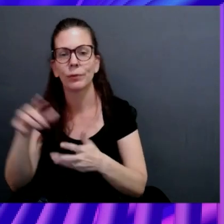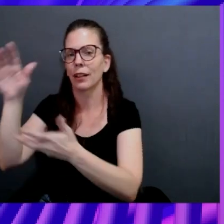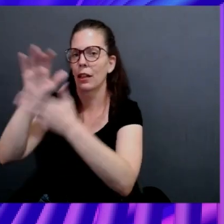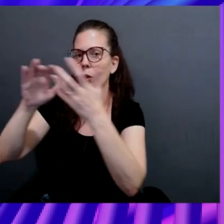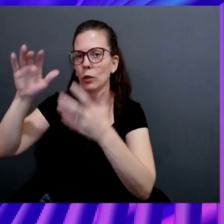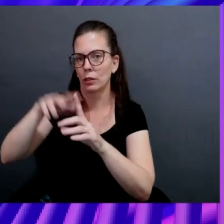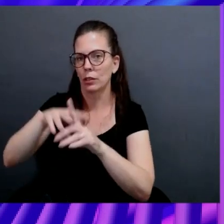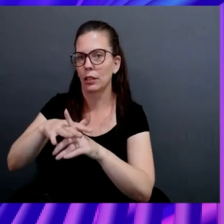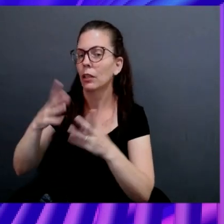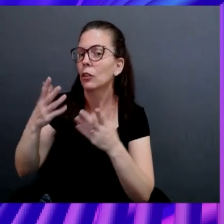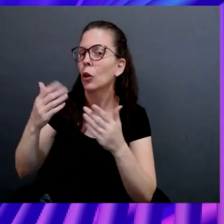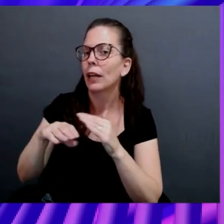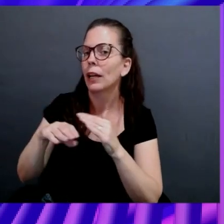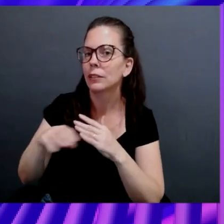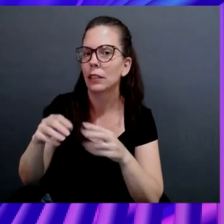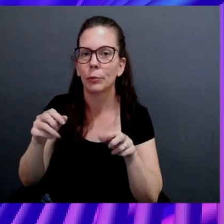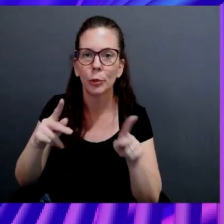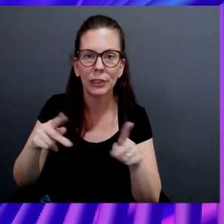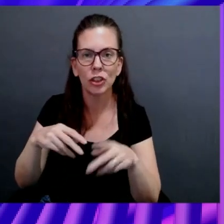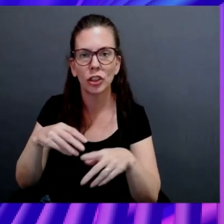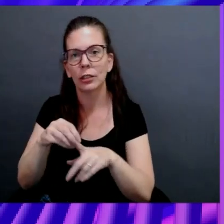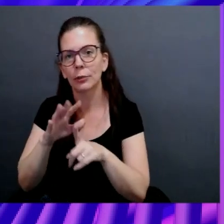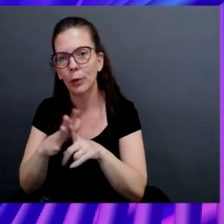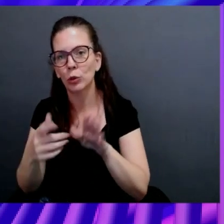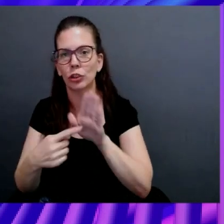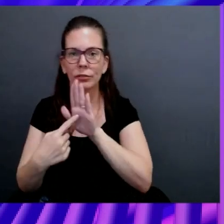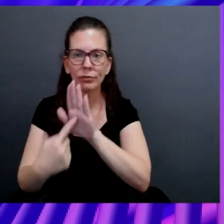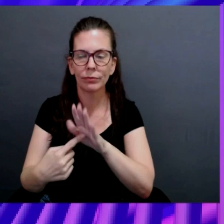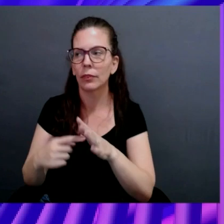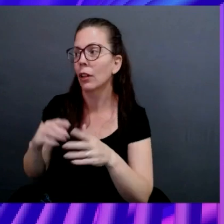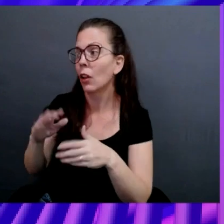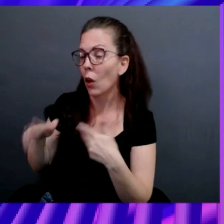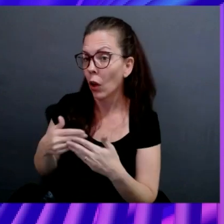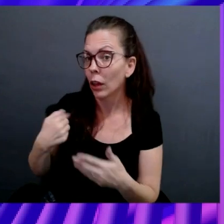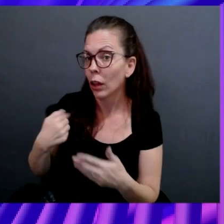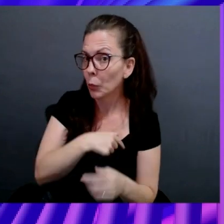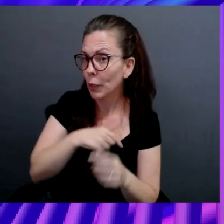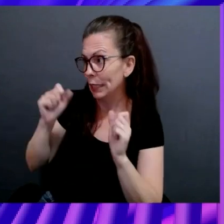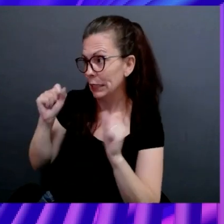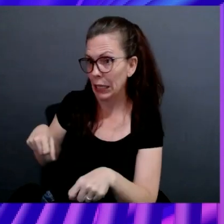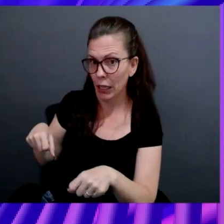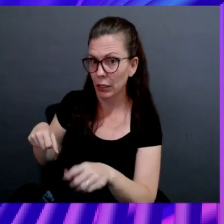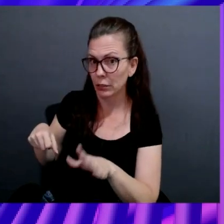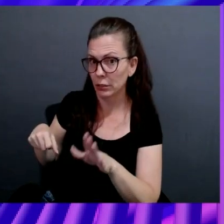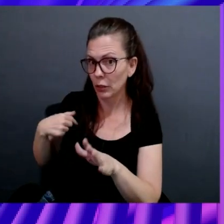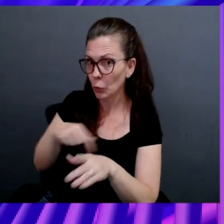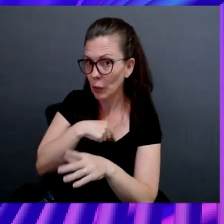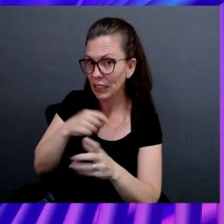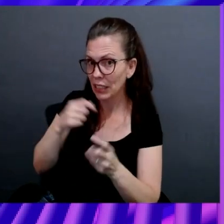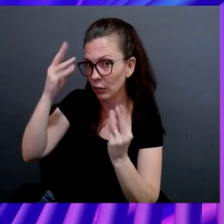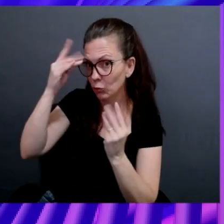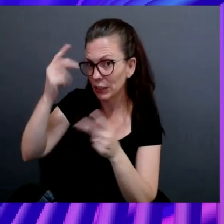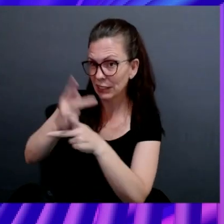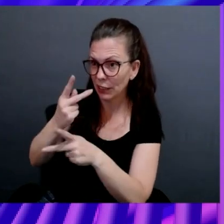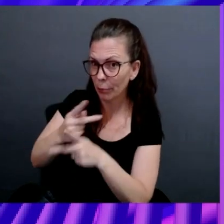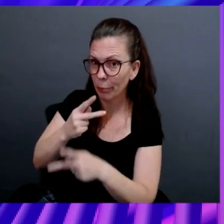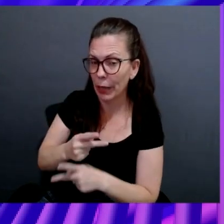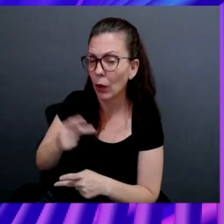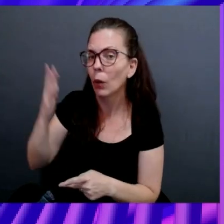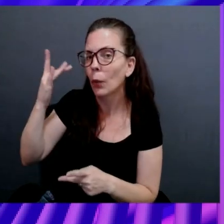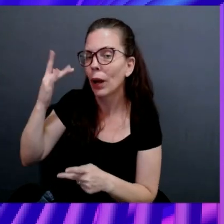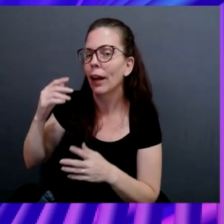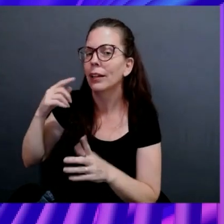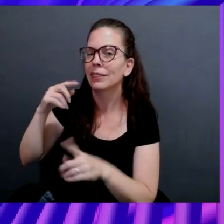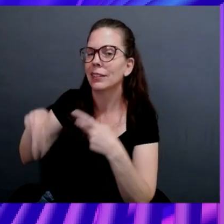to in terms of permissions, exposures. And then we can learn the business context. we can, like, reason about because of the nature. I know this